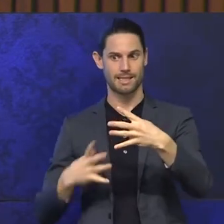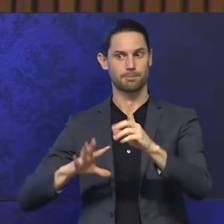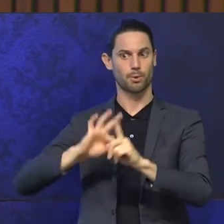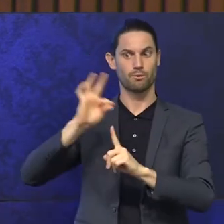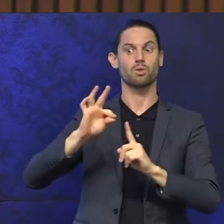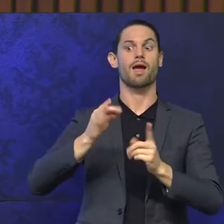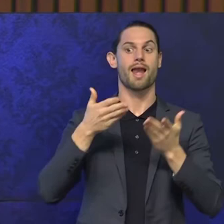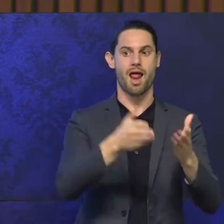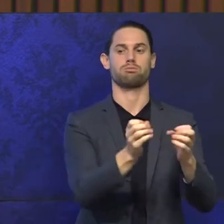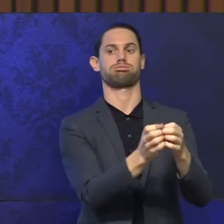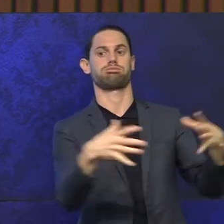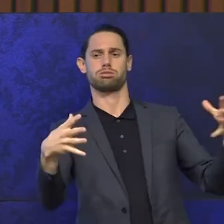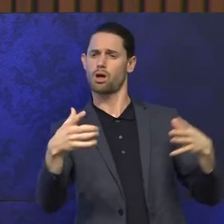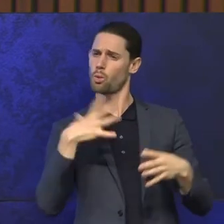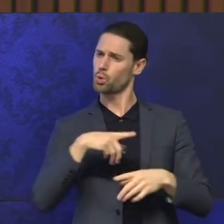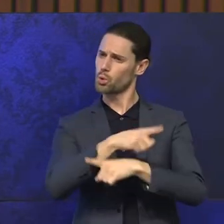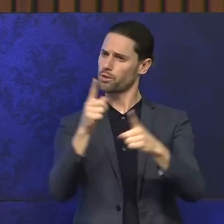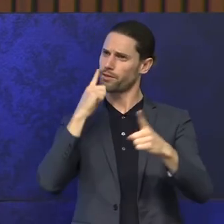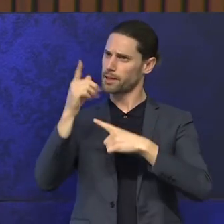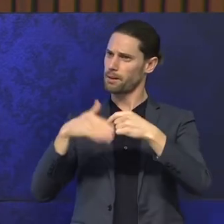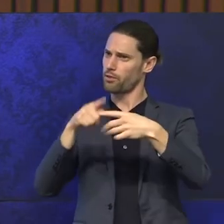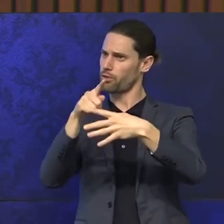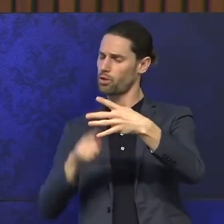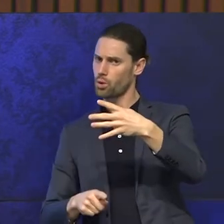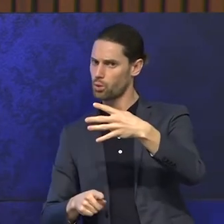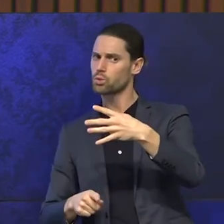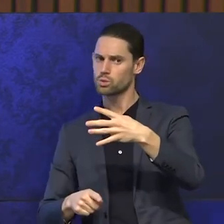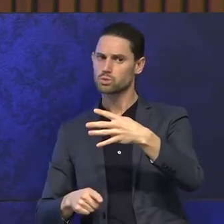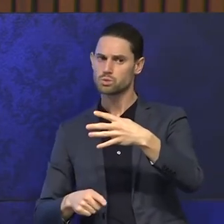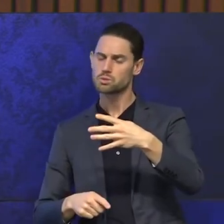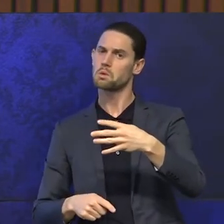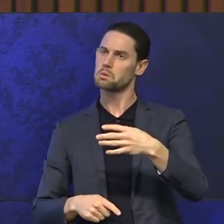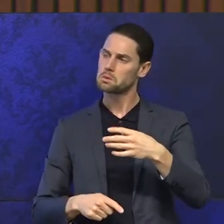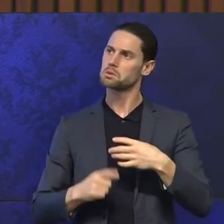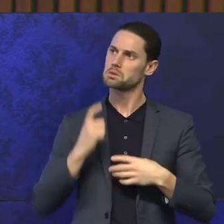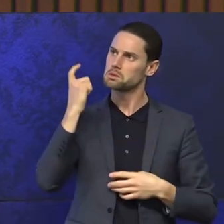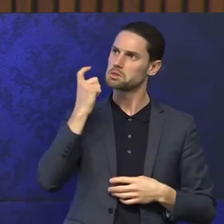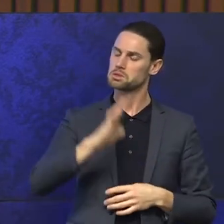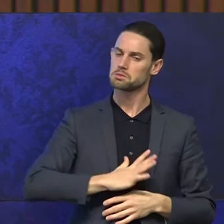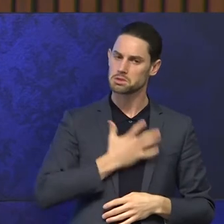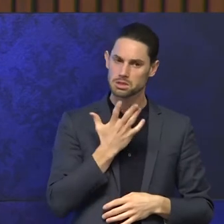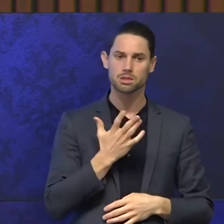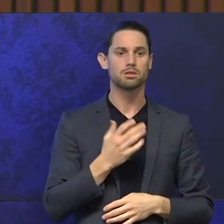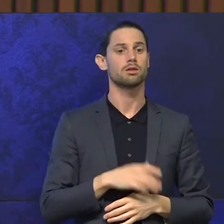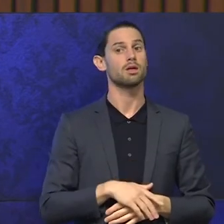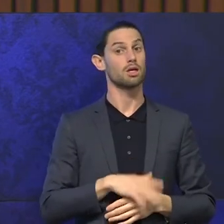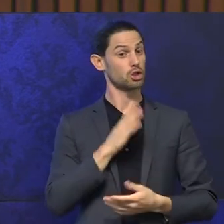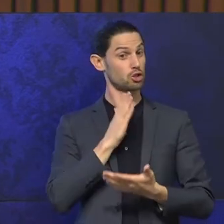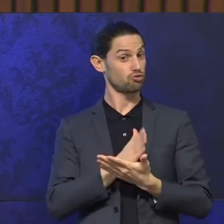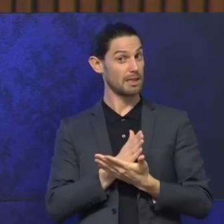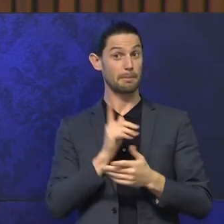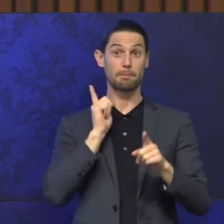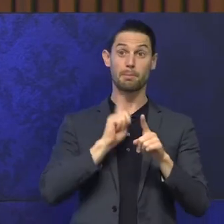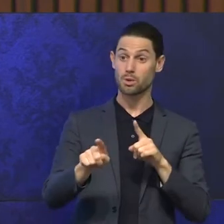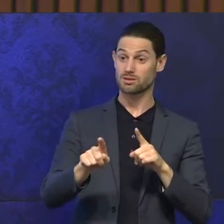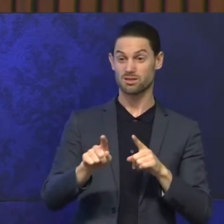I'd like you to think about those points and the strength with which they're made. Now they're being made with respect to one part of this massive